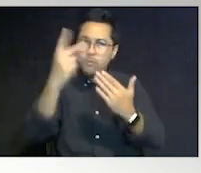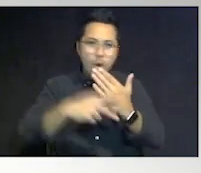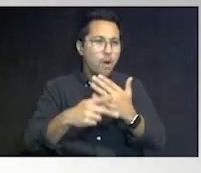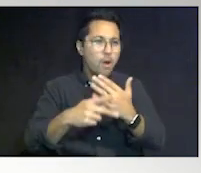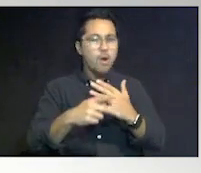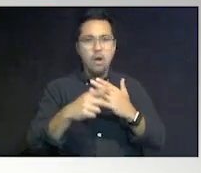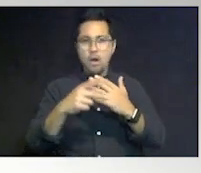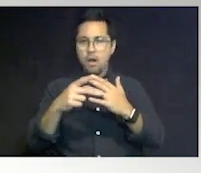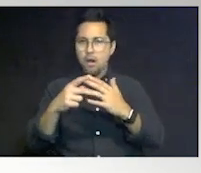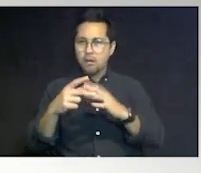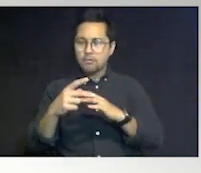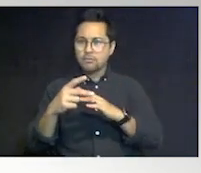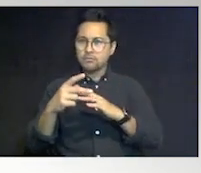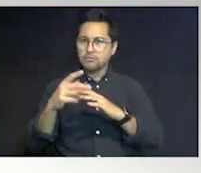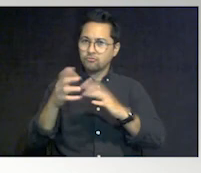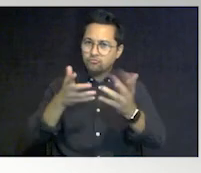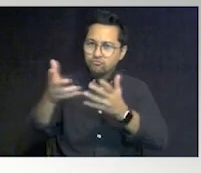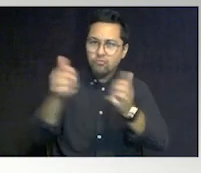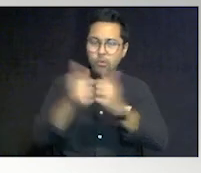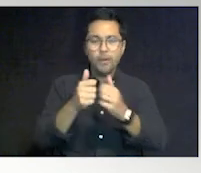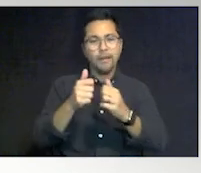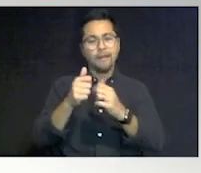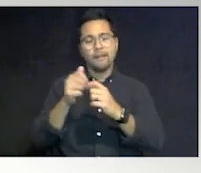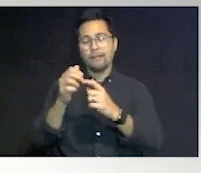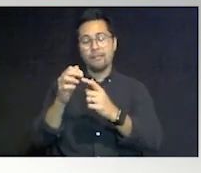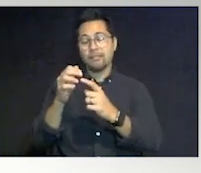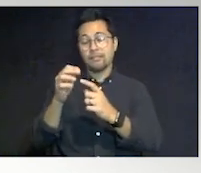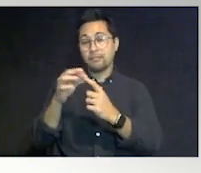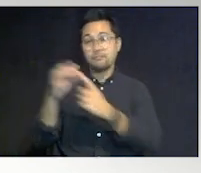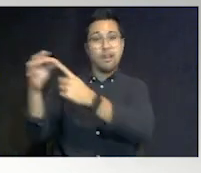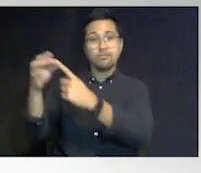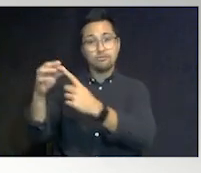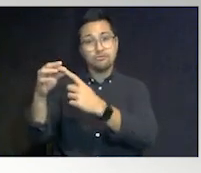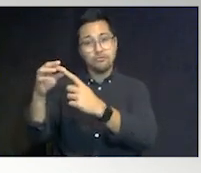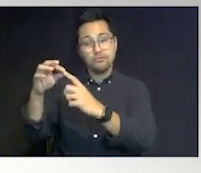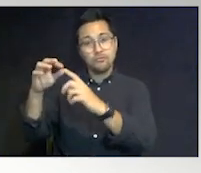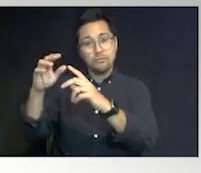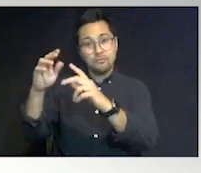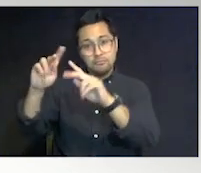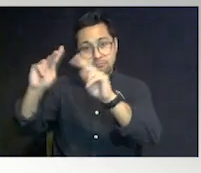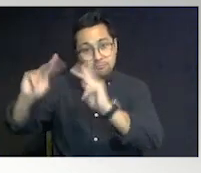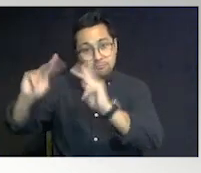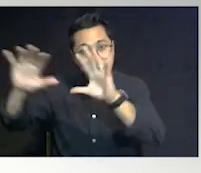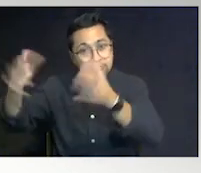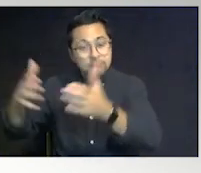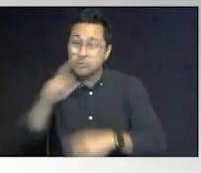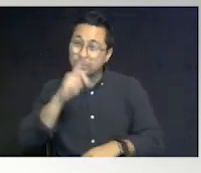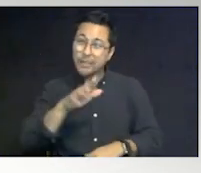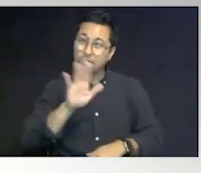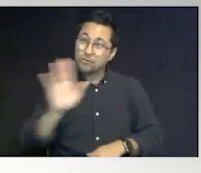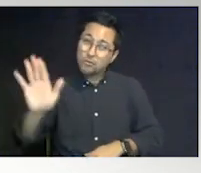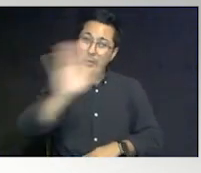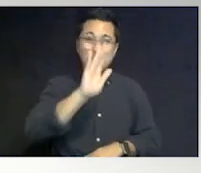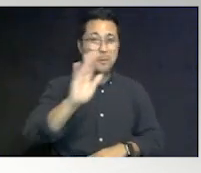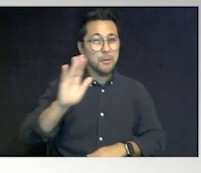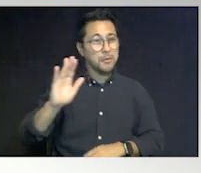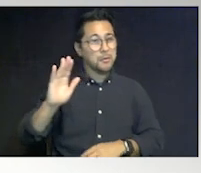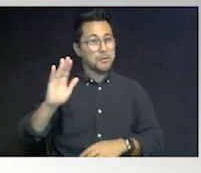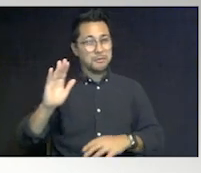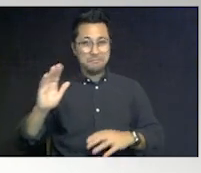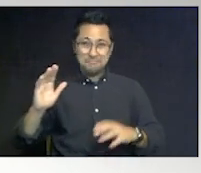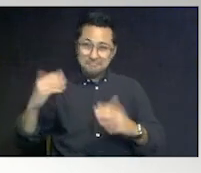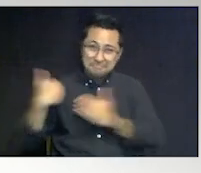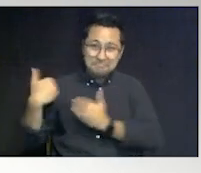with the special education or special population. So it's important for you to push your community